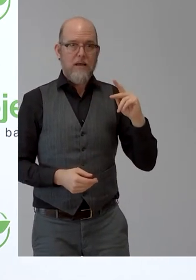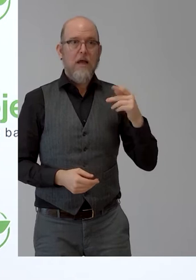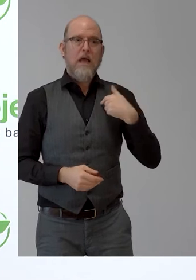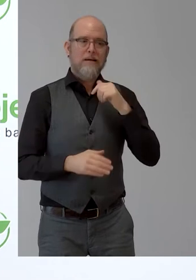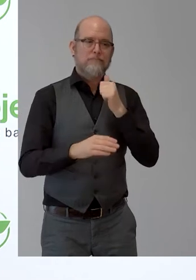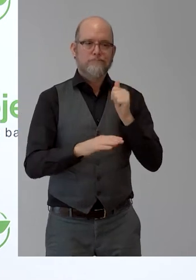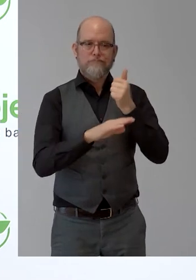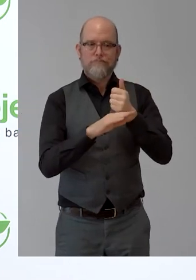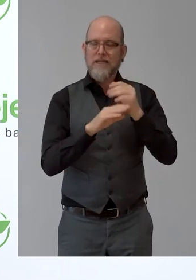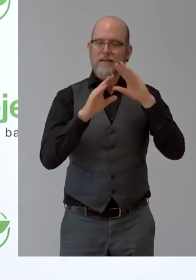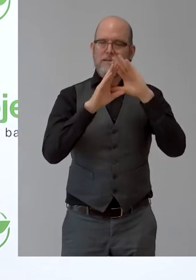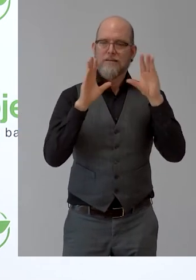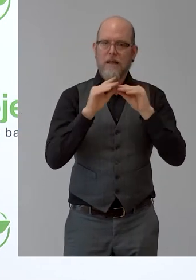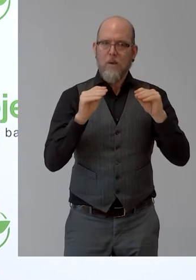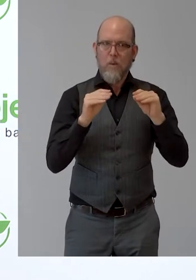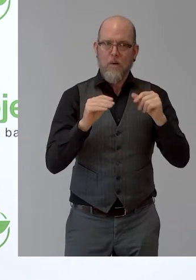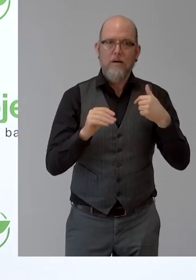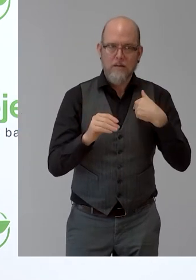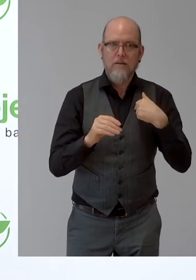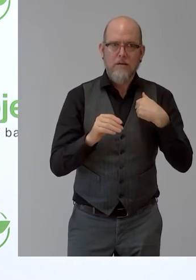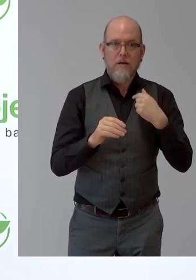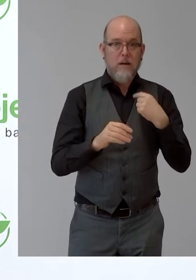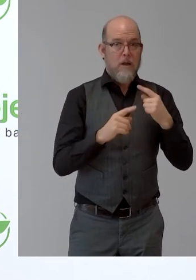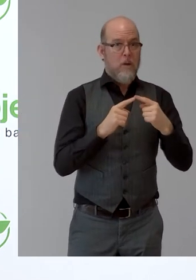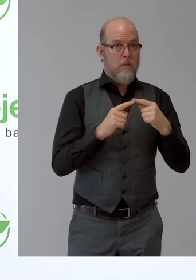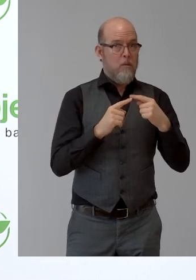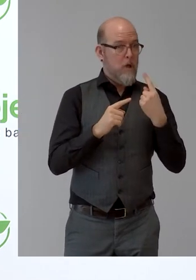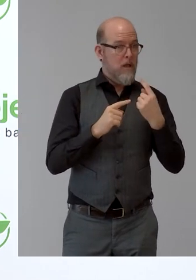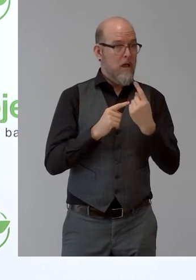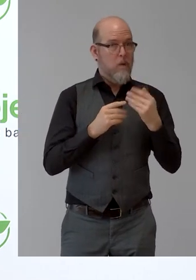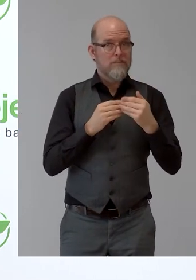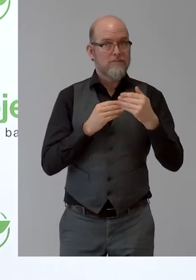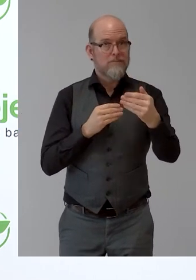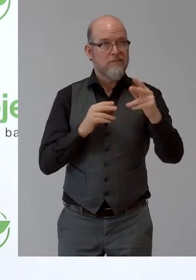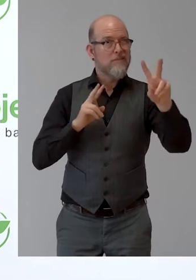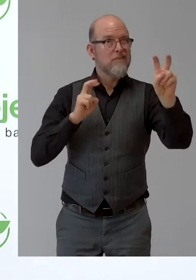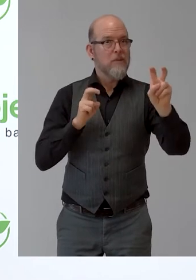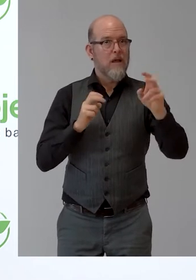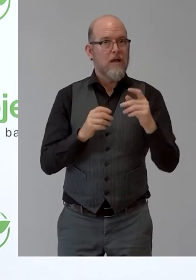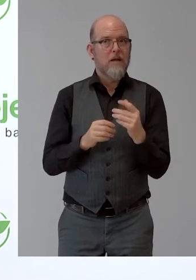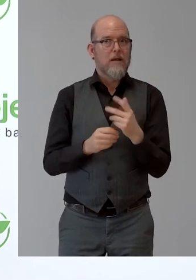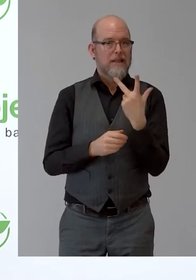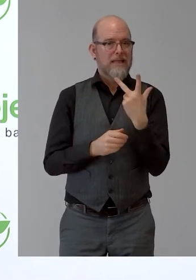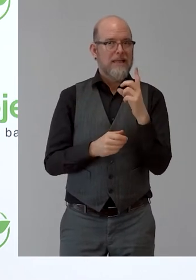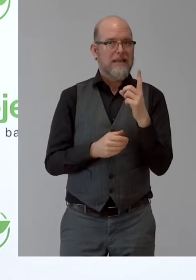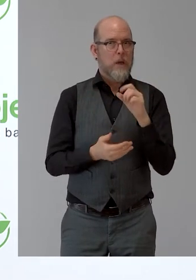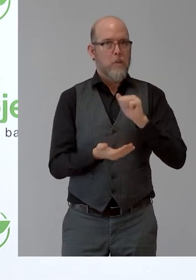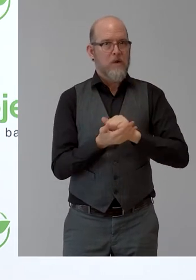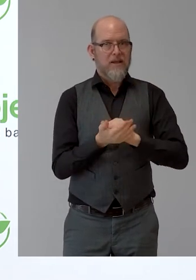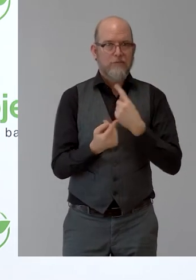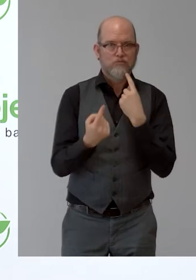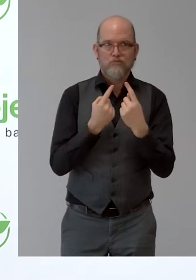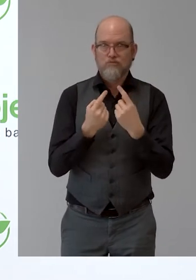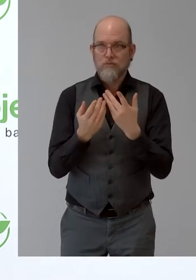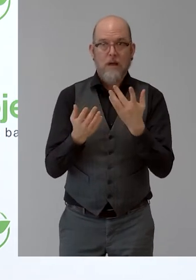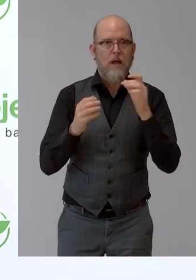and its full potential. Above all, for a world with zero barriers, because 3D printing offers radically new